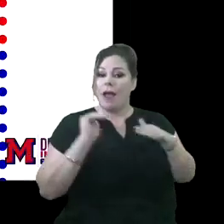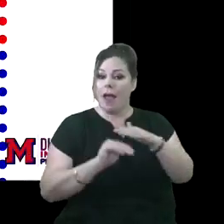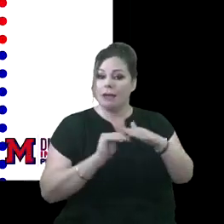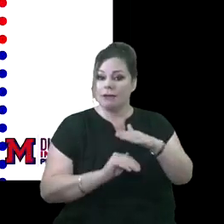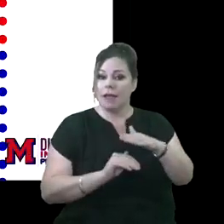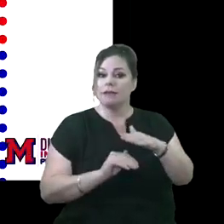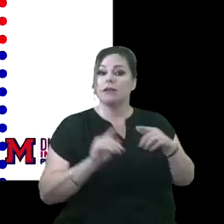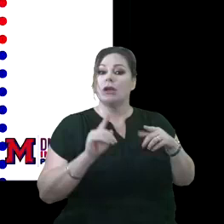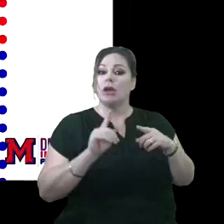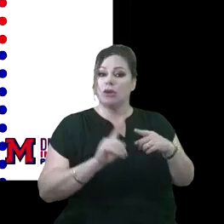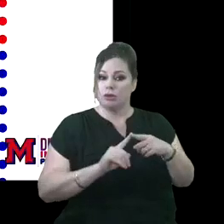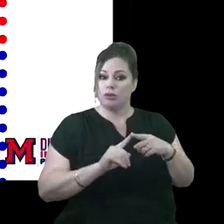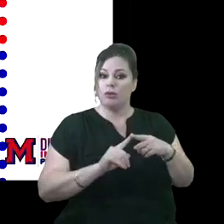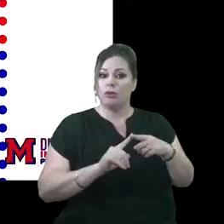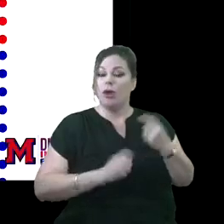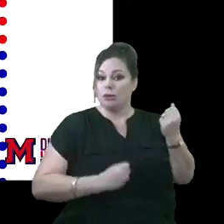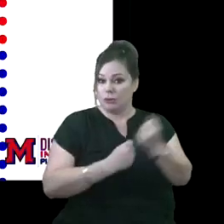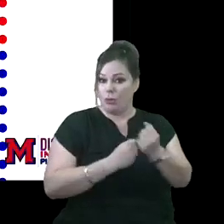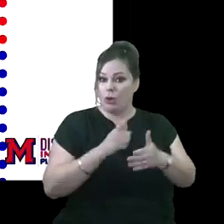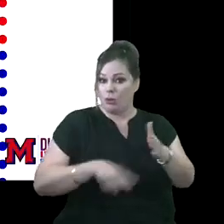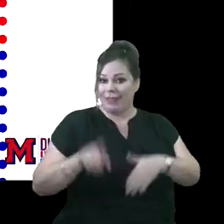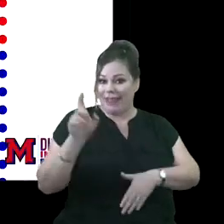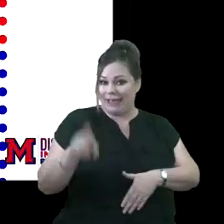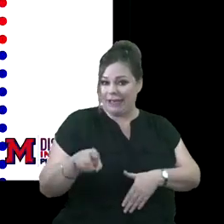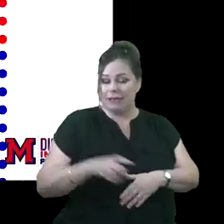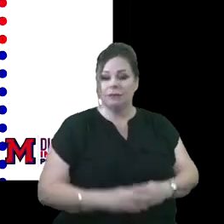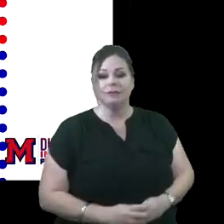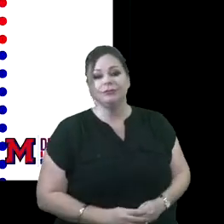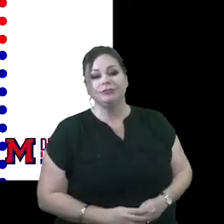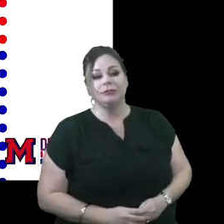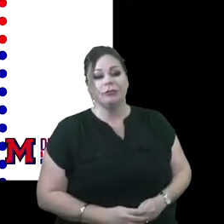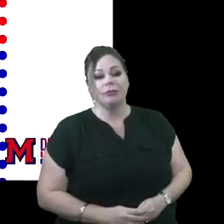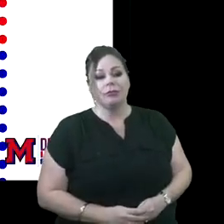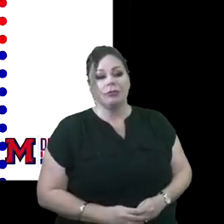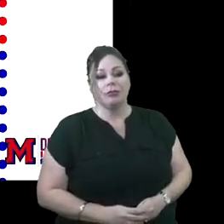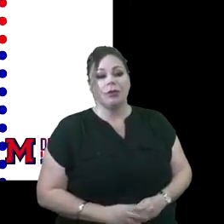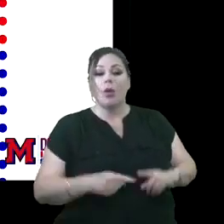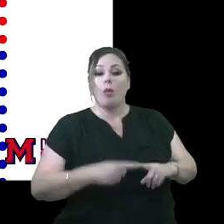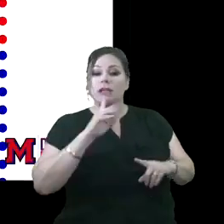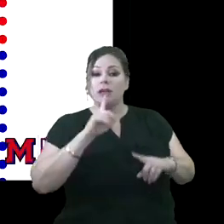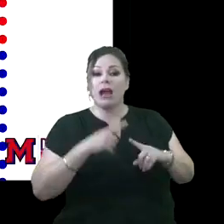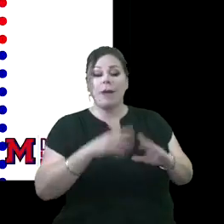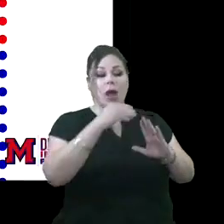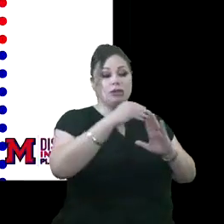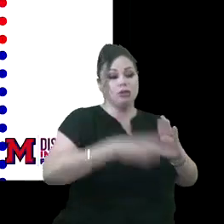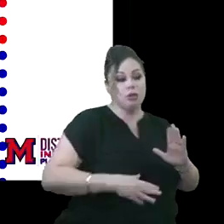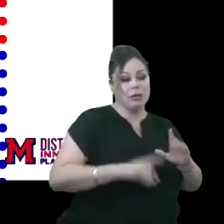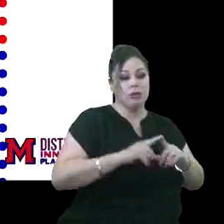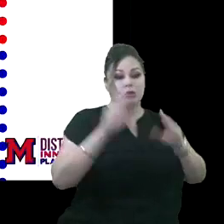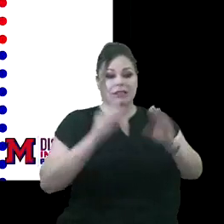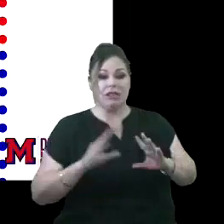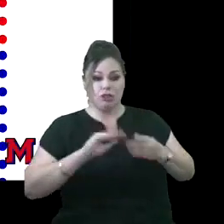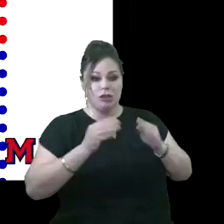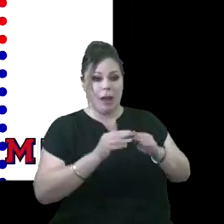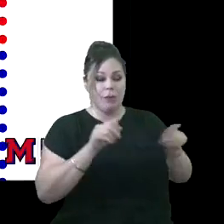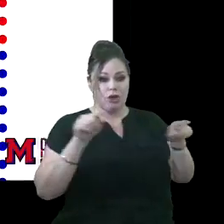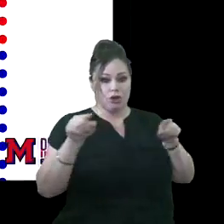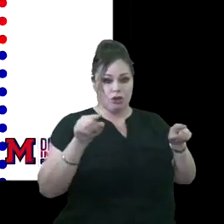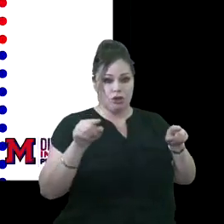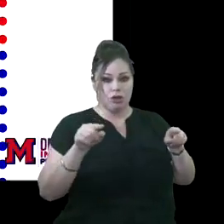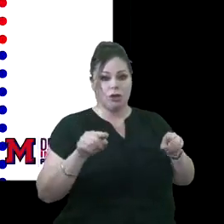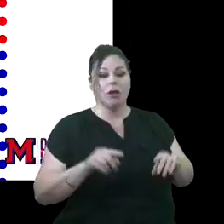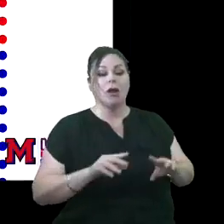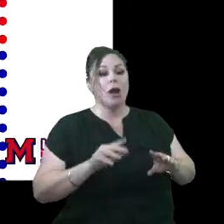to the supports that they need. When we talk about student teacher ratio, we just want to be clear, this is not about